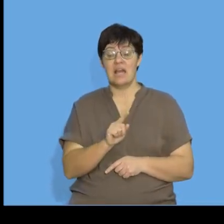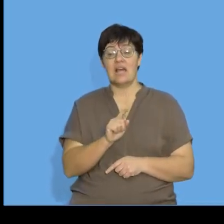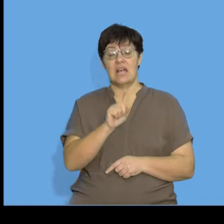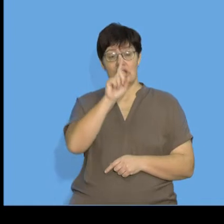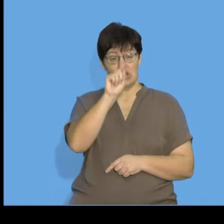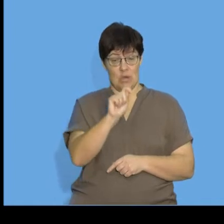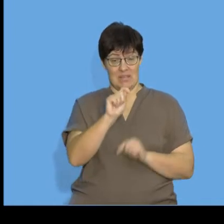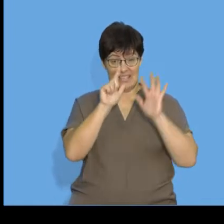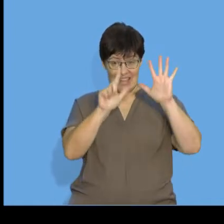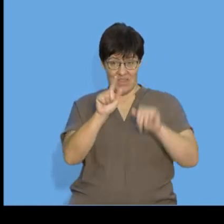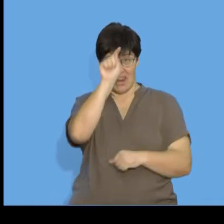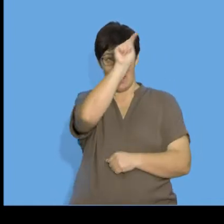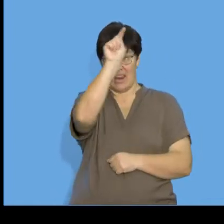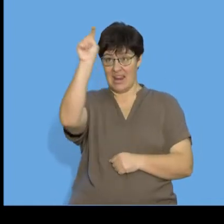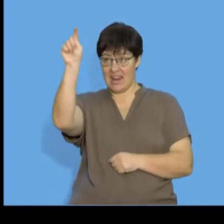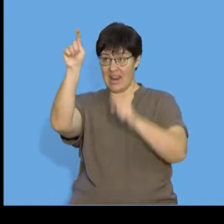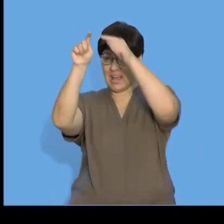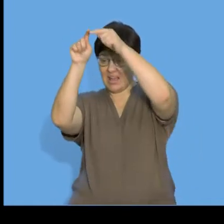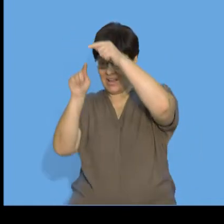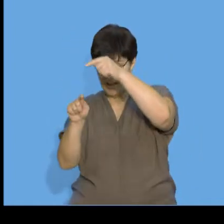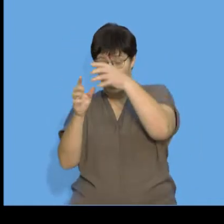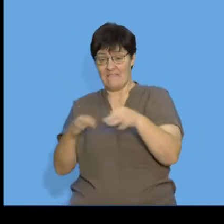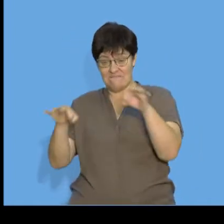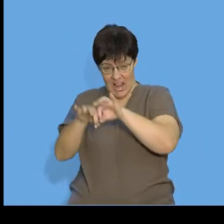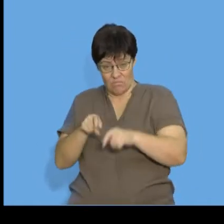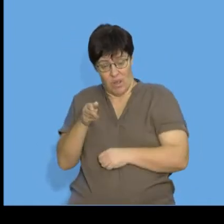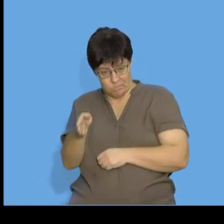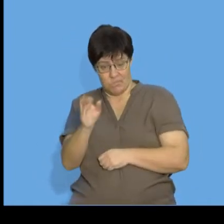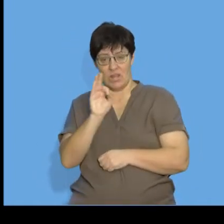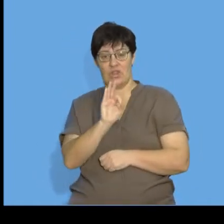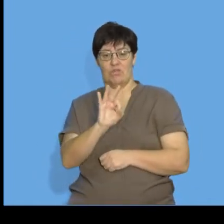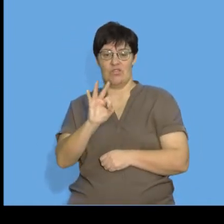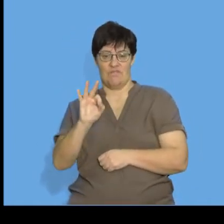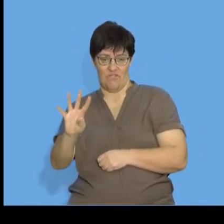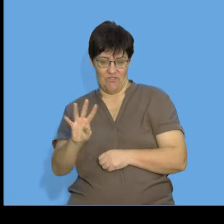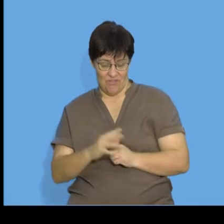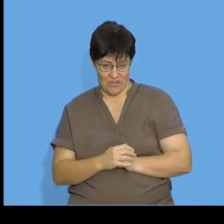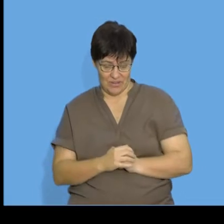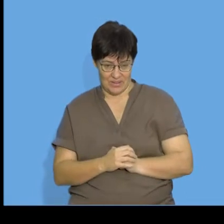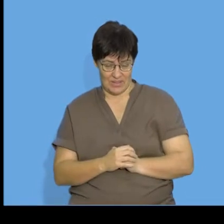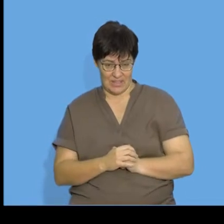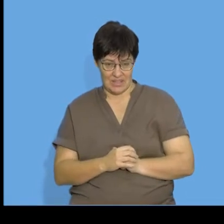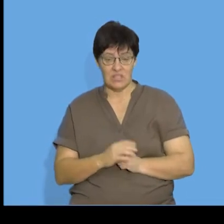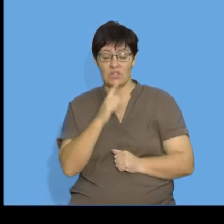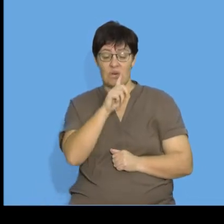seventh term is 334. So, just the statement alone, that T7